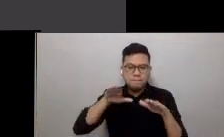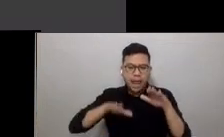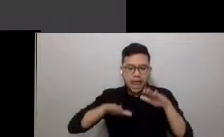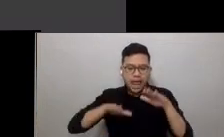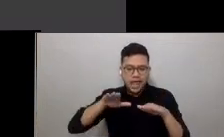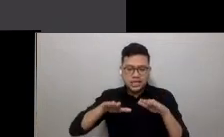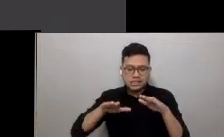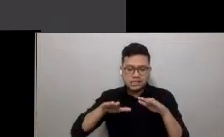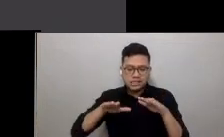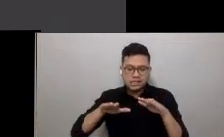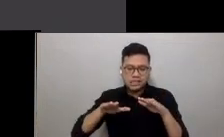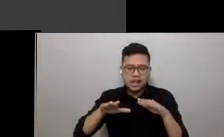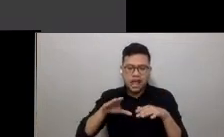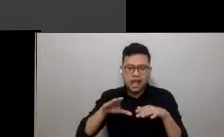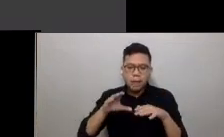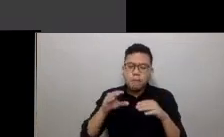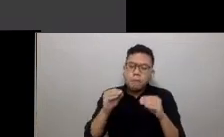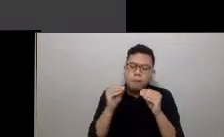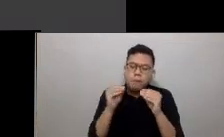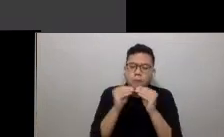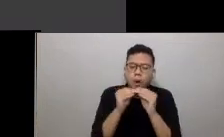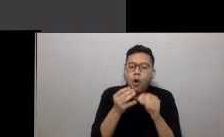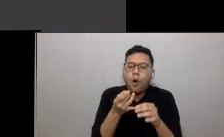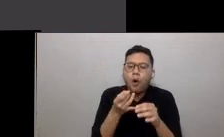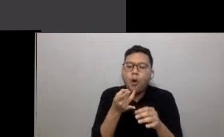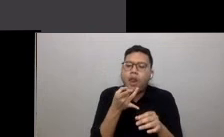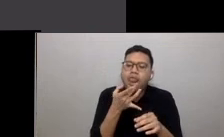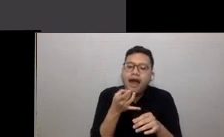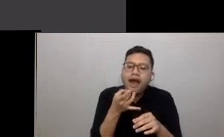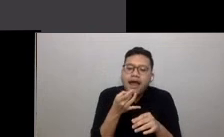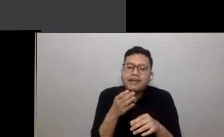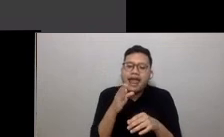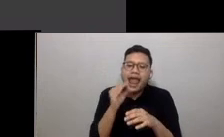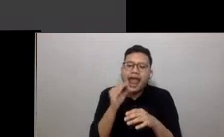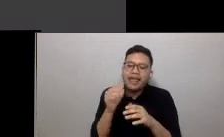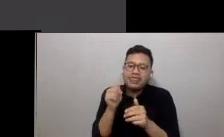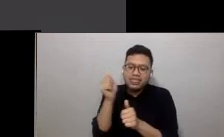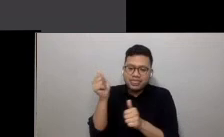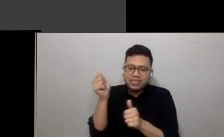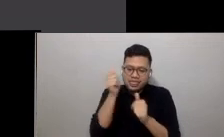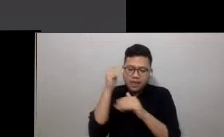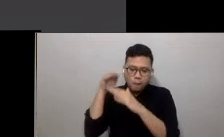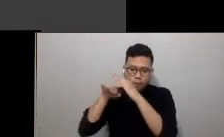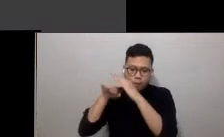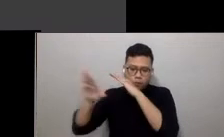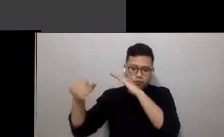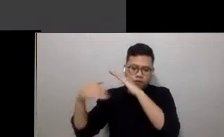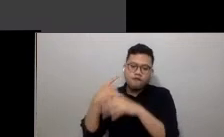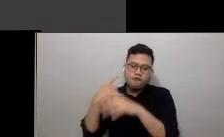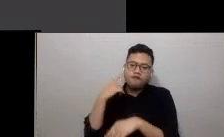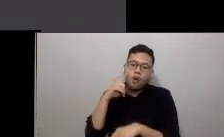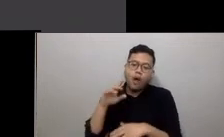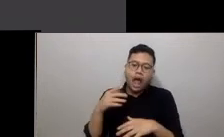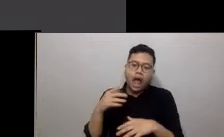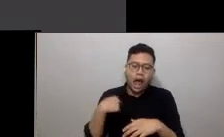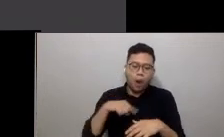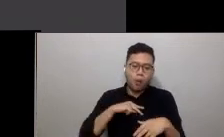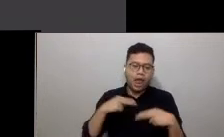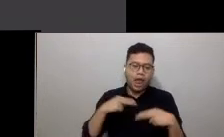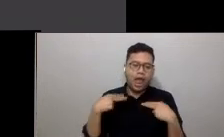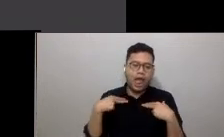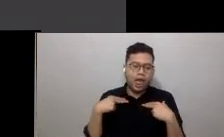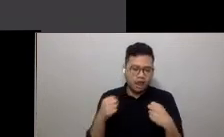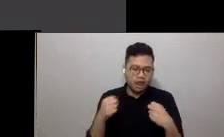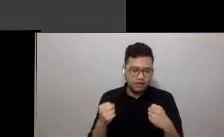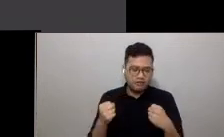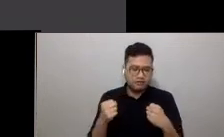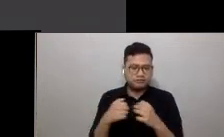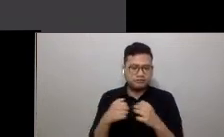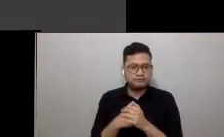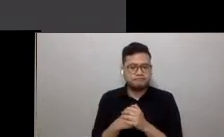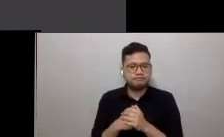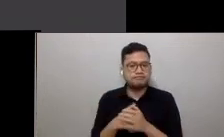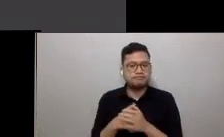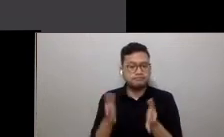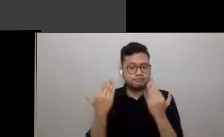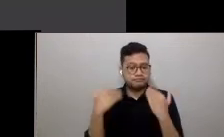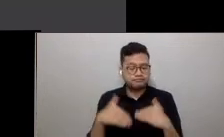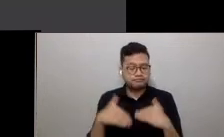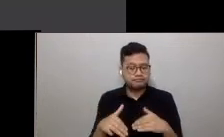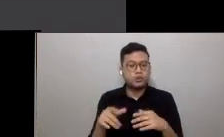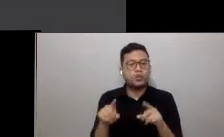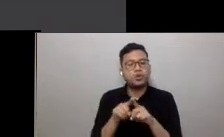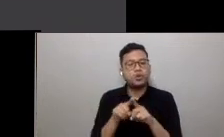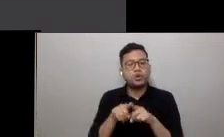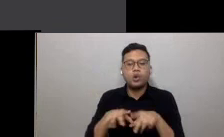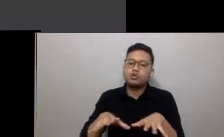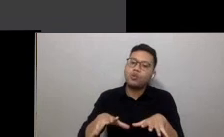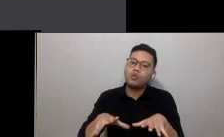by more porous, naturally ventilated and lit spaces for the health and wellbeing of our natural and man-made environment. We should